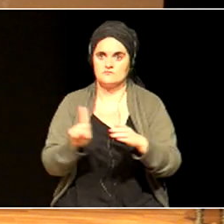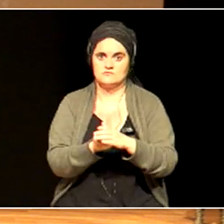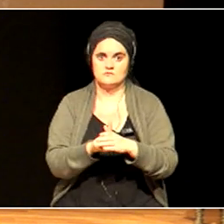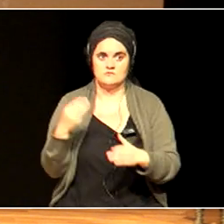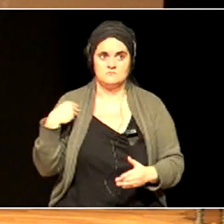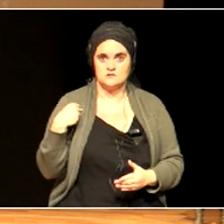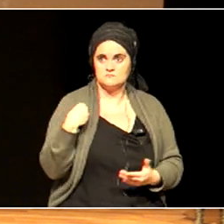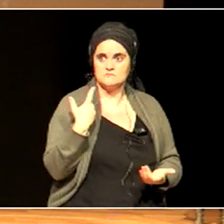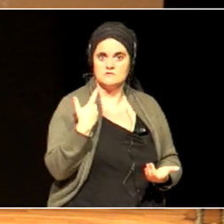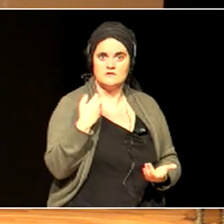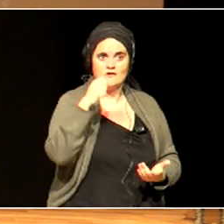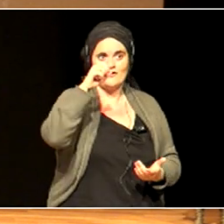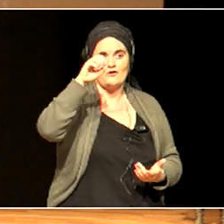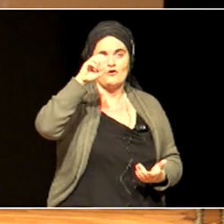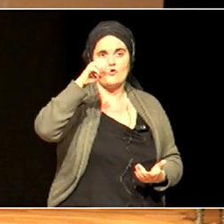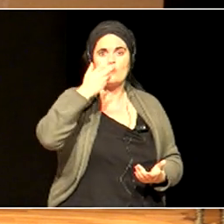school.